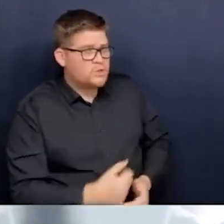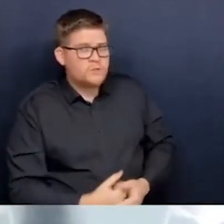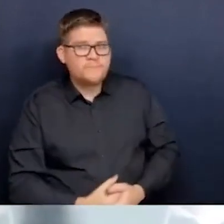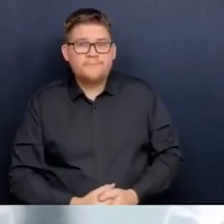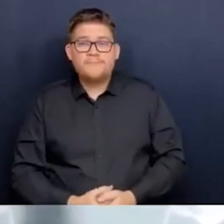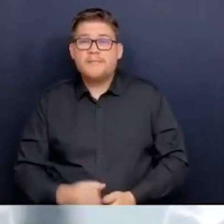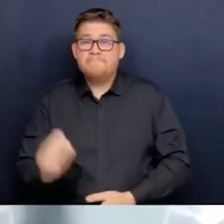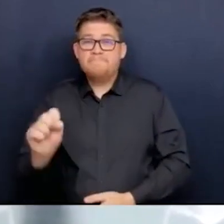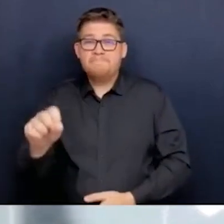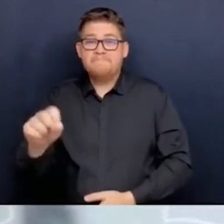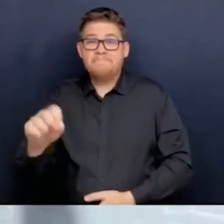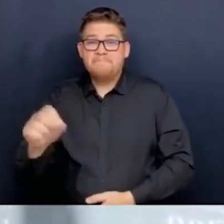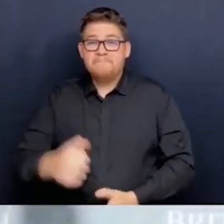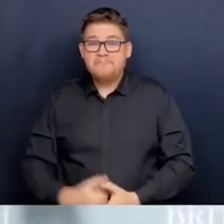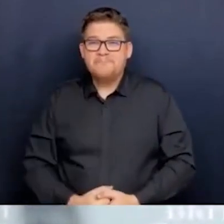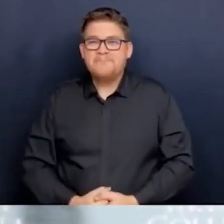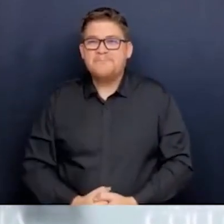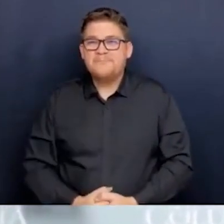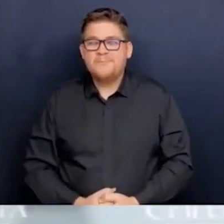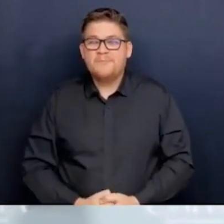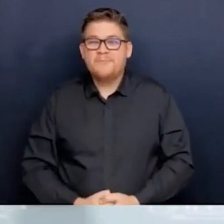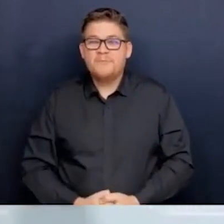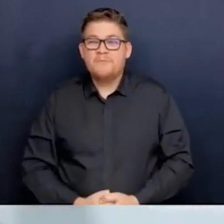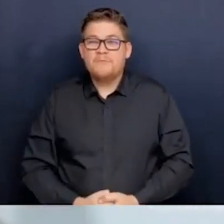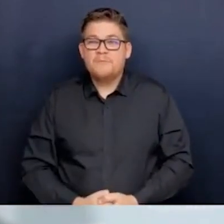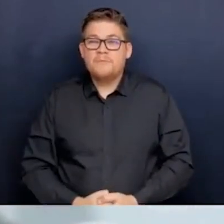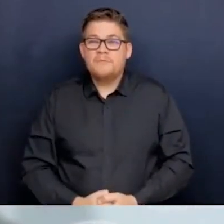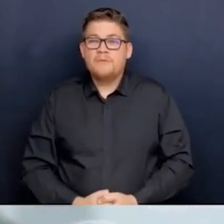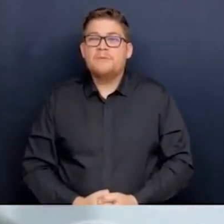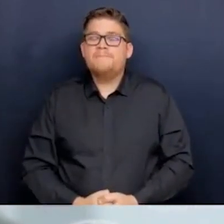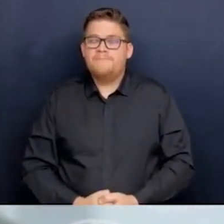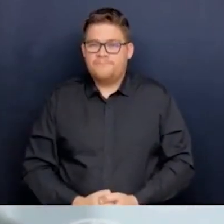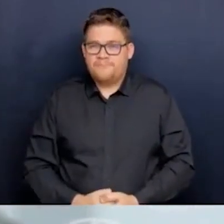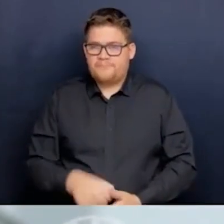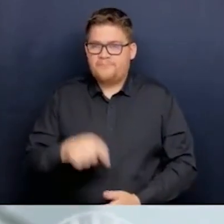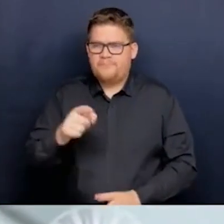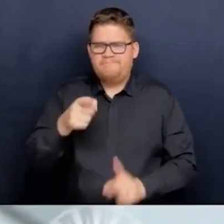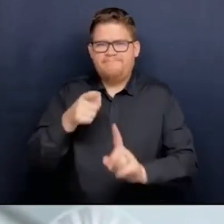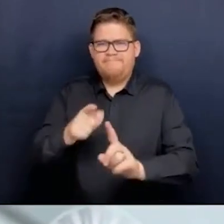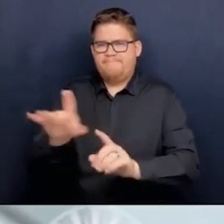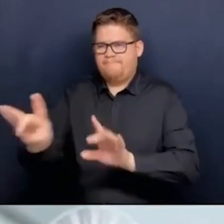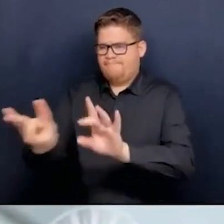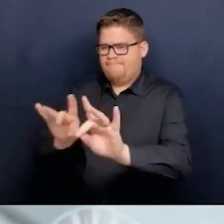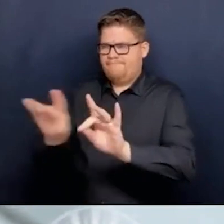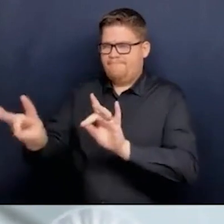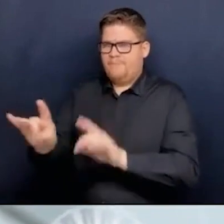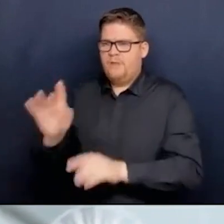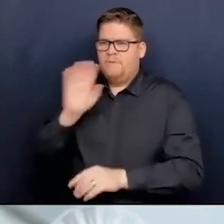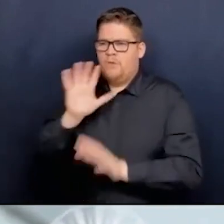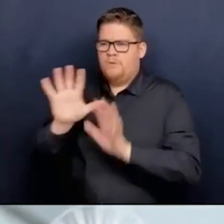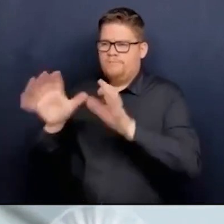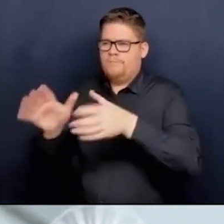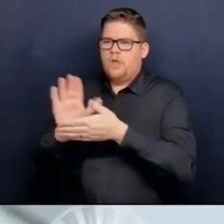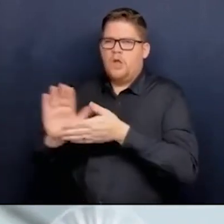Yes, please. When you talk about the people appointed to the college, the colleges, would they be people